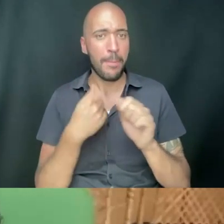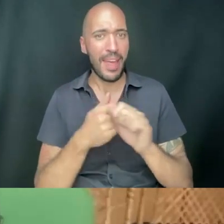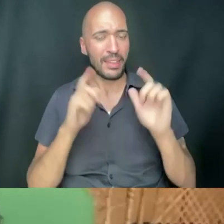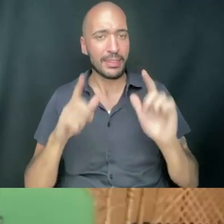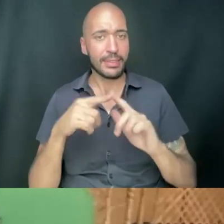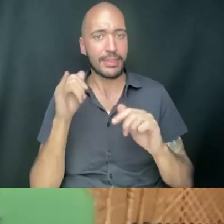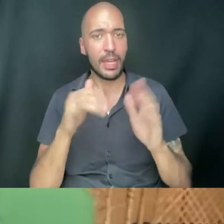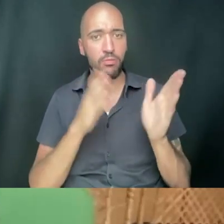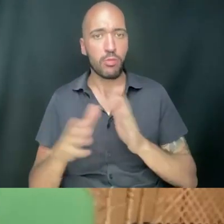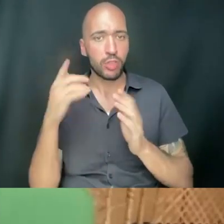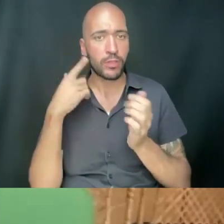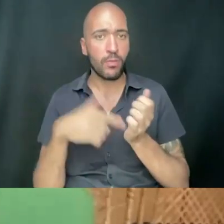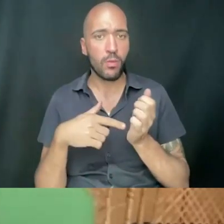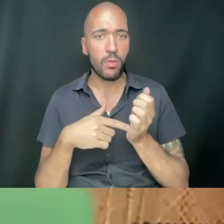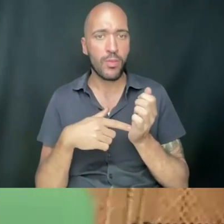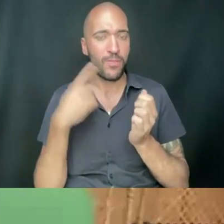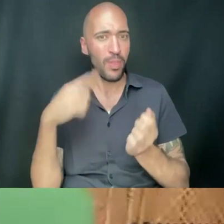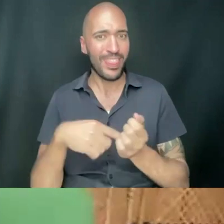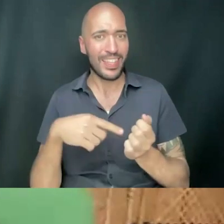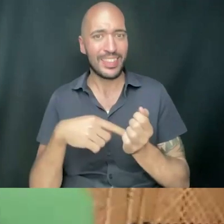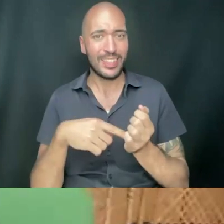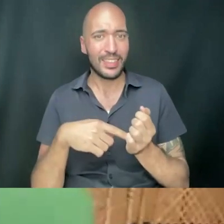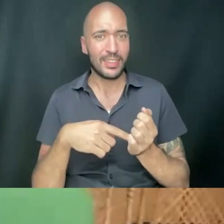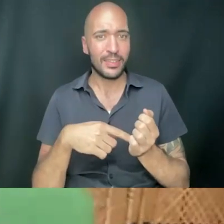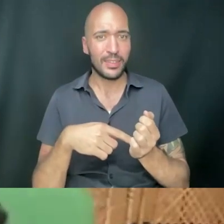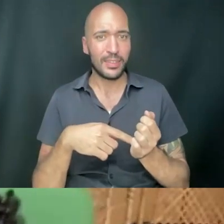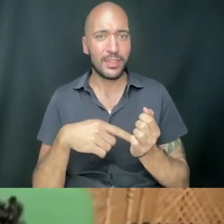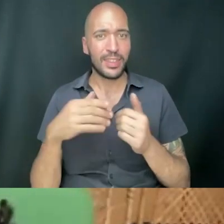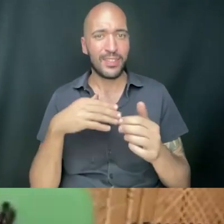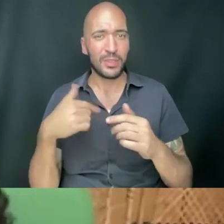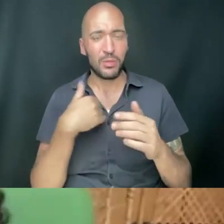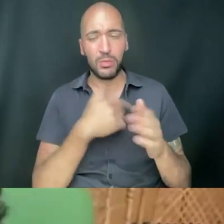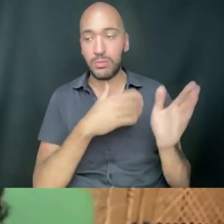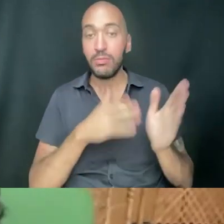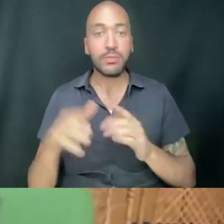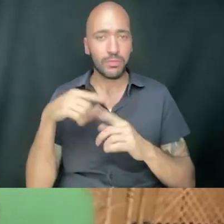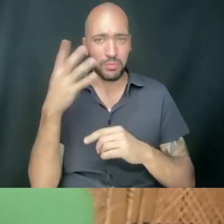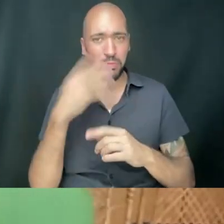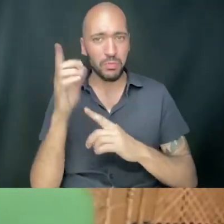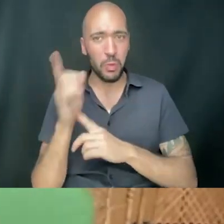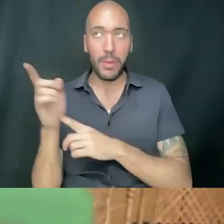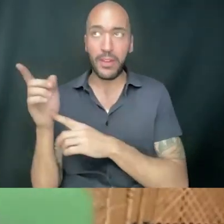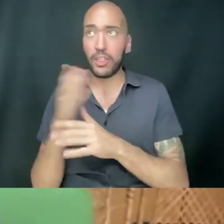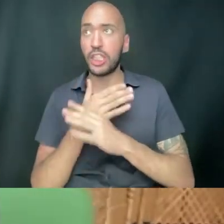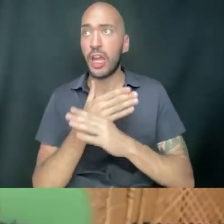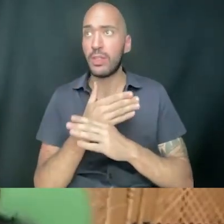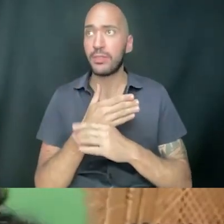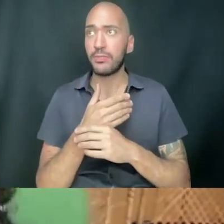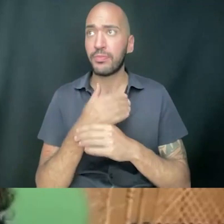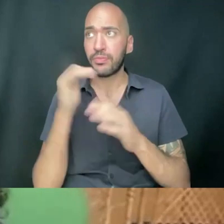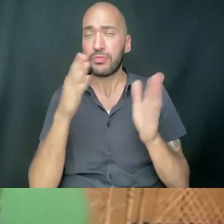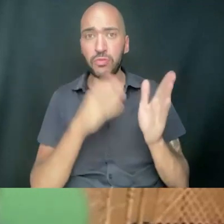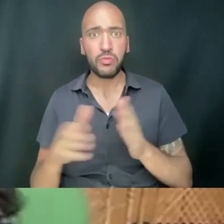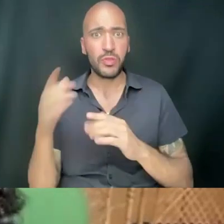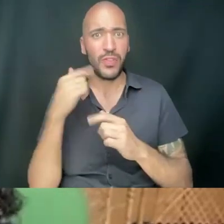preparation for this, for the, you know, like, even as we're organizing for this, like, beautiful moment of sharing, the preparation for any